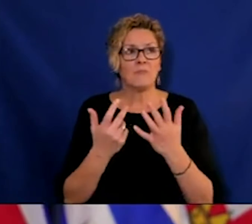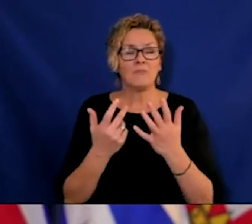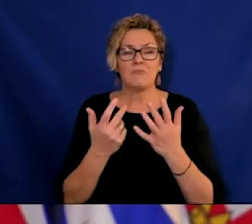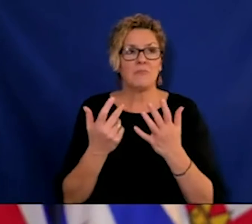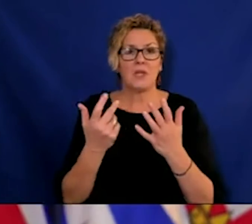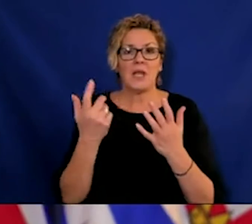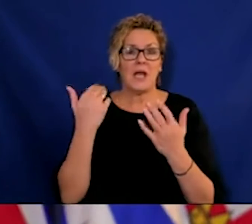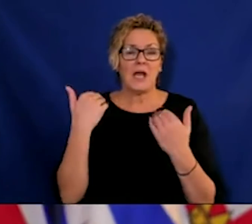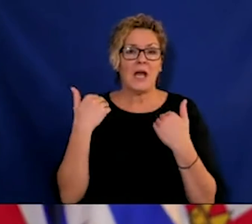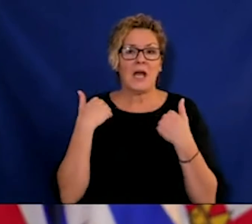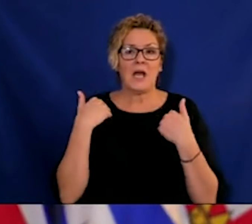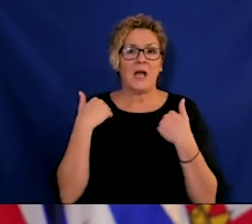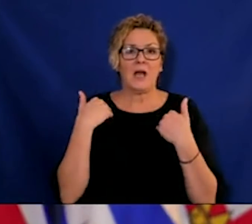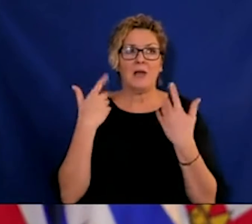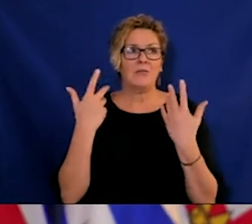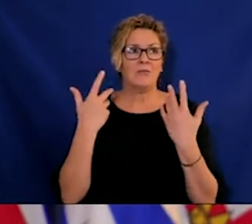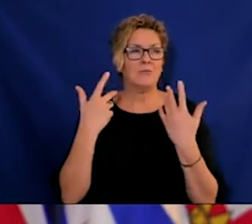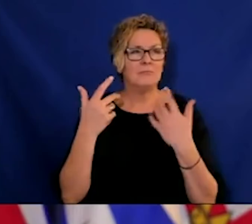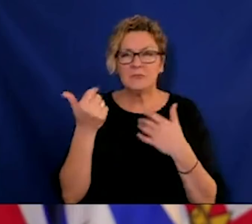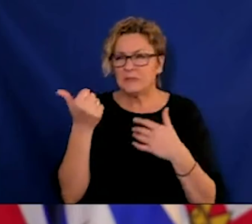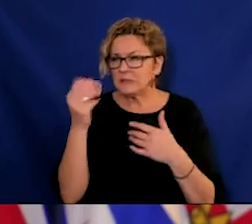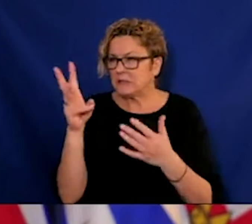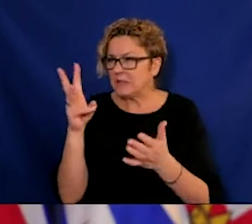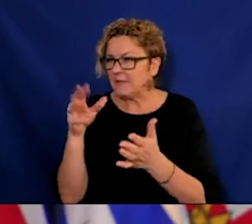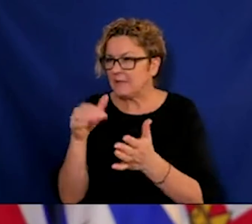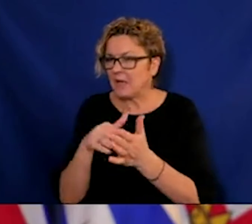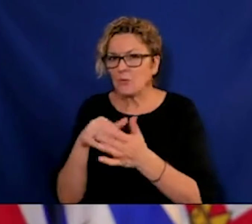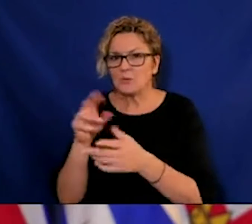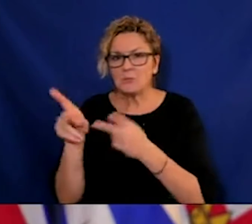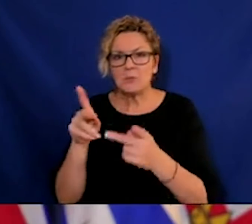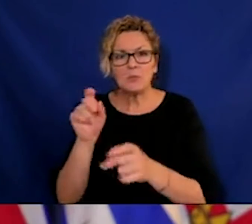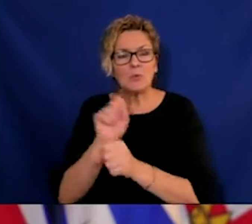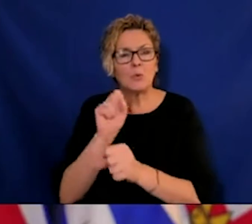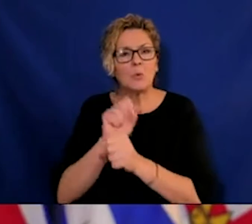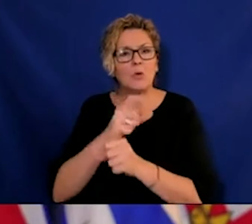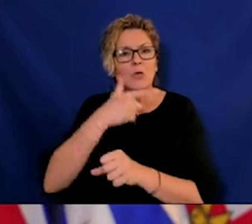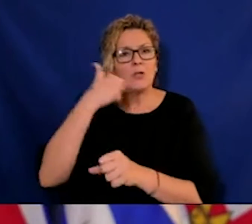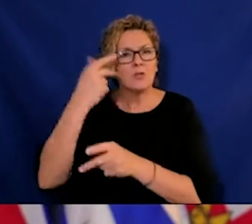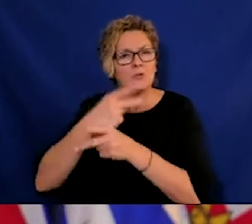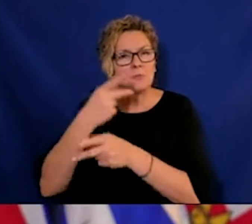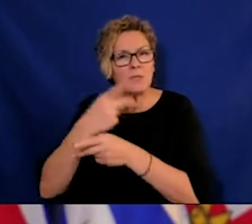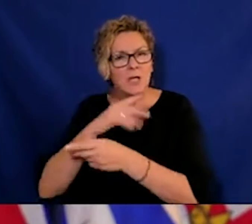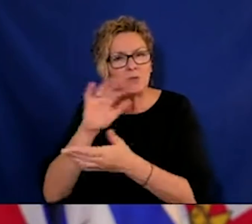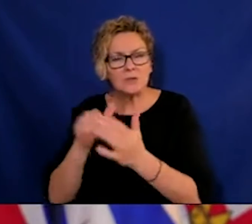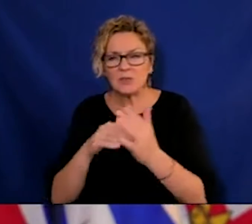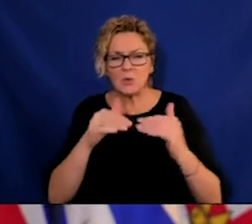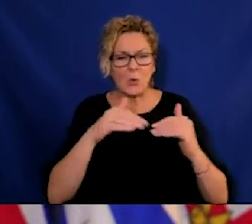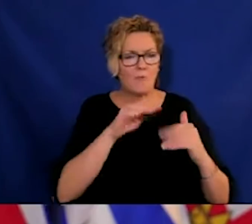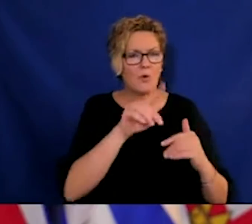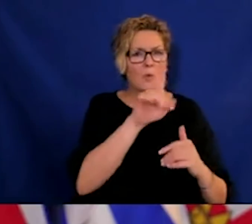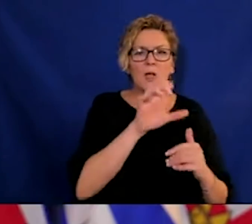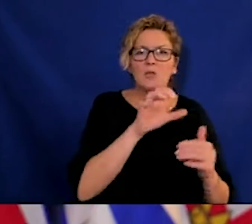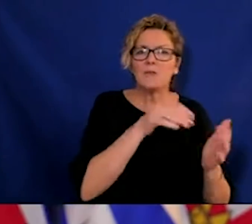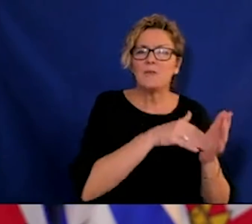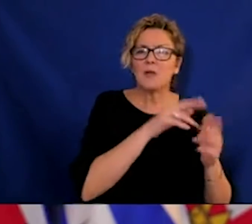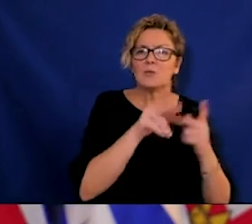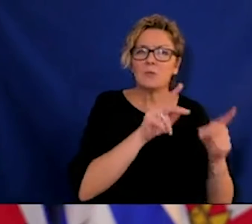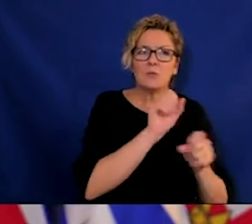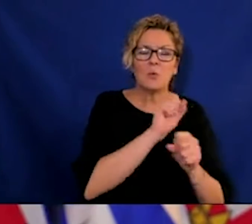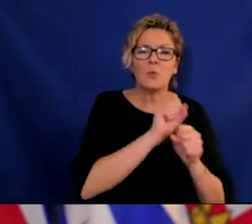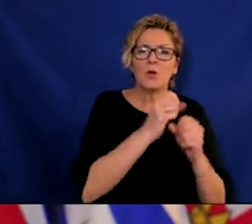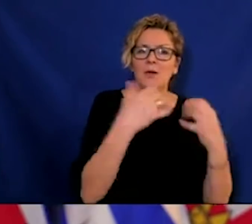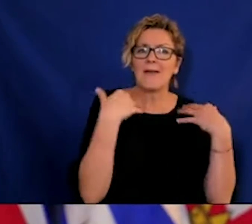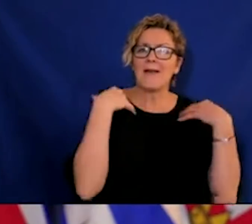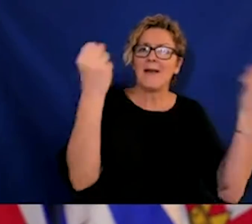more than 100,000 people who work in healthcare, and when COVID-19 is present in the community as is now, it's going to